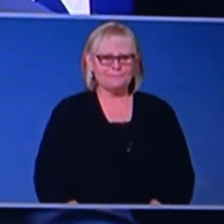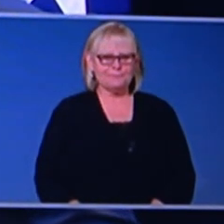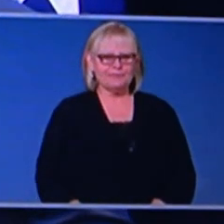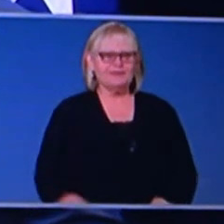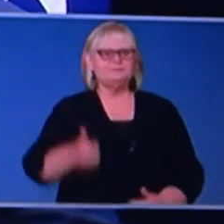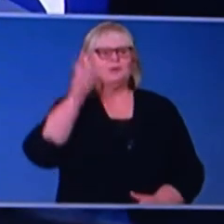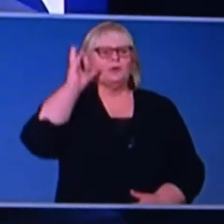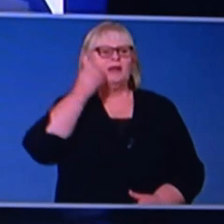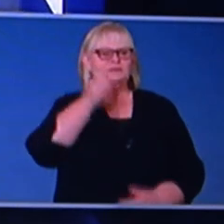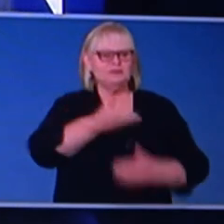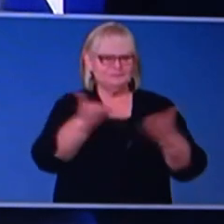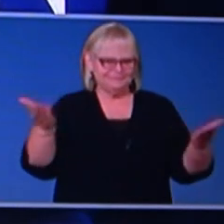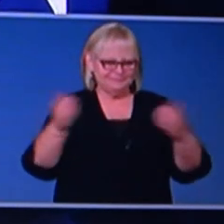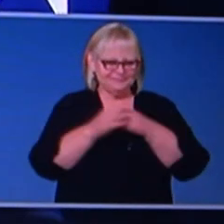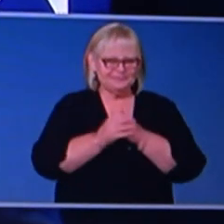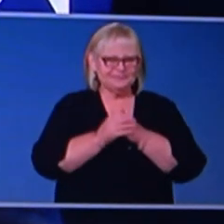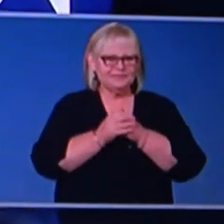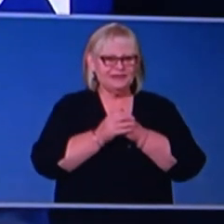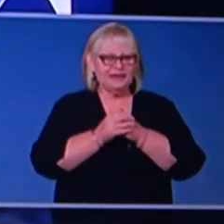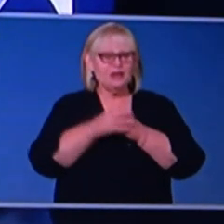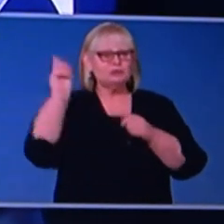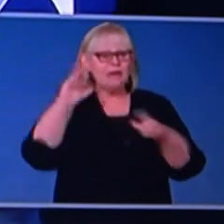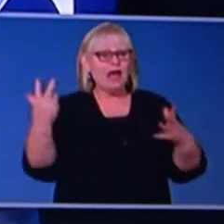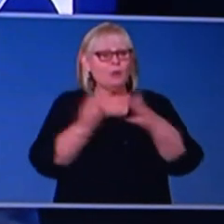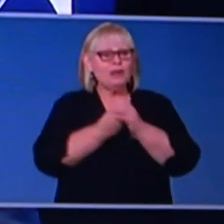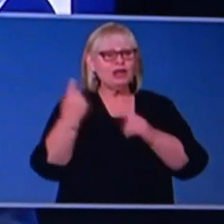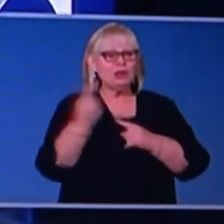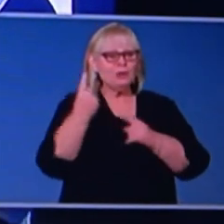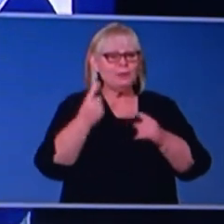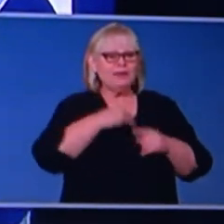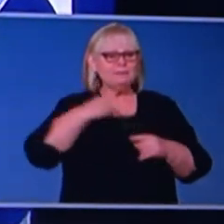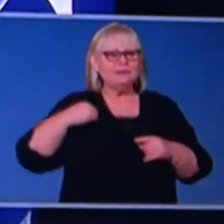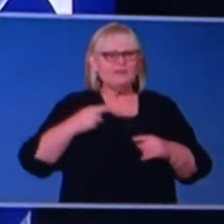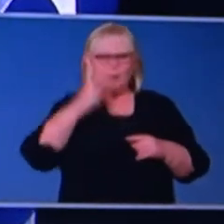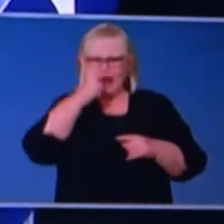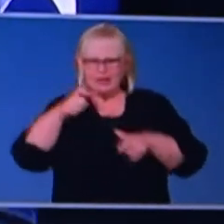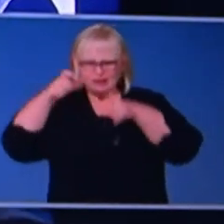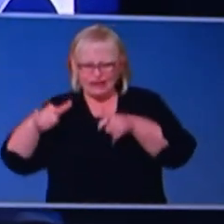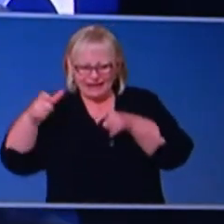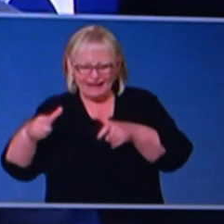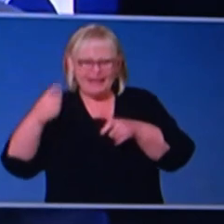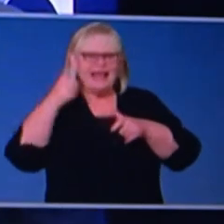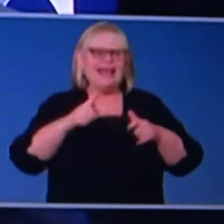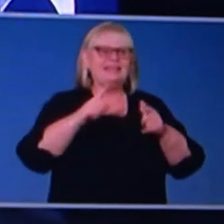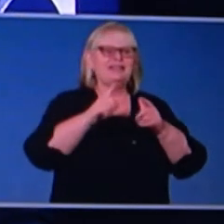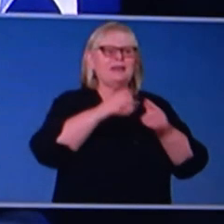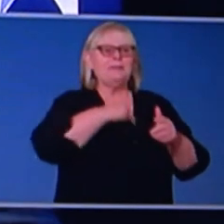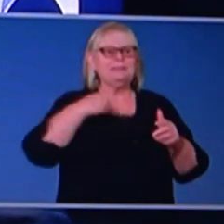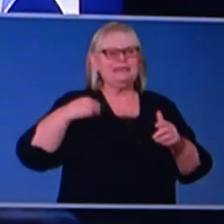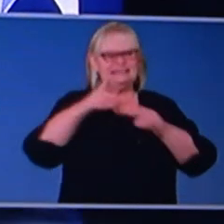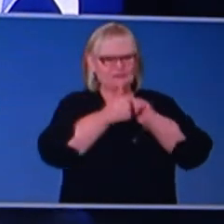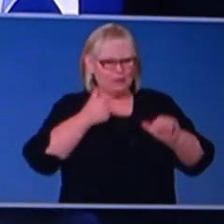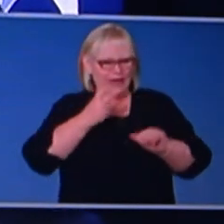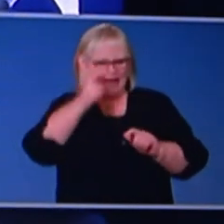Good afternoon, everyone. I'm joined today by the Minister for Aged Care and the for Sport and for Ageing,